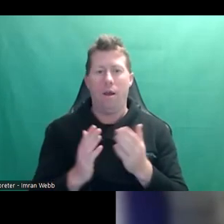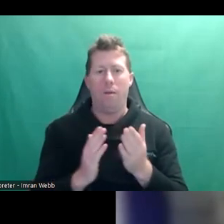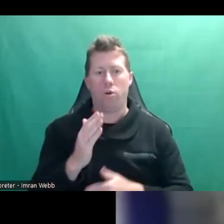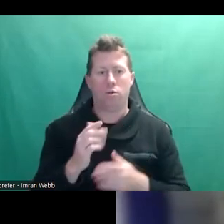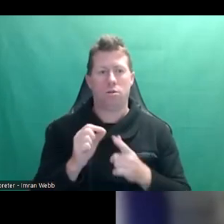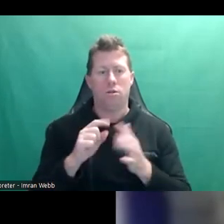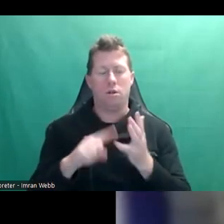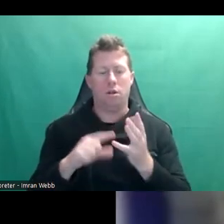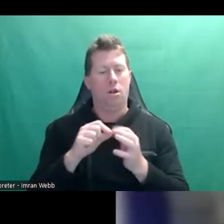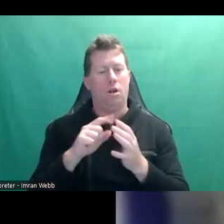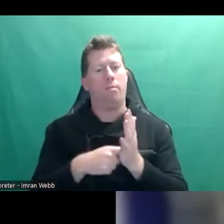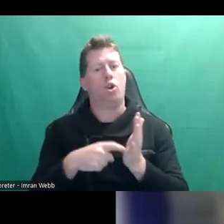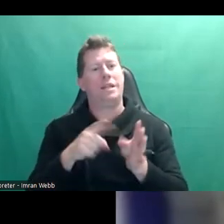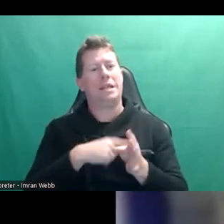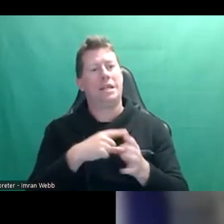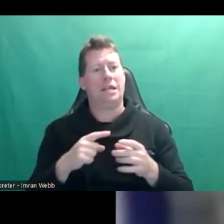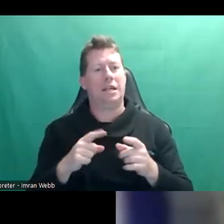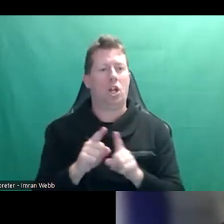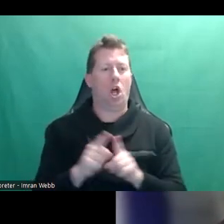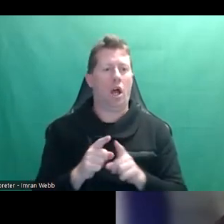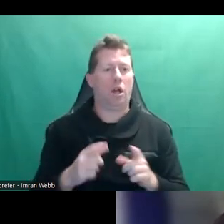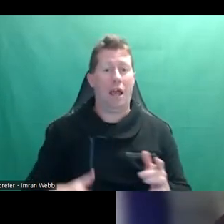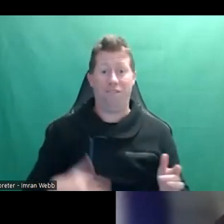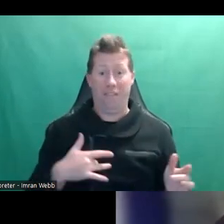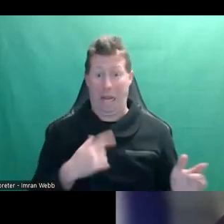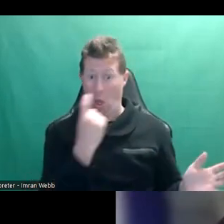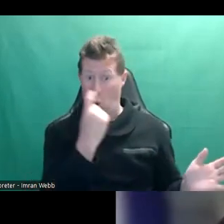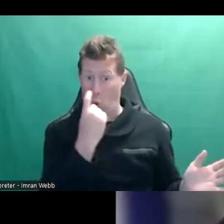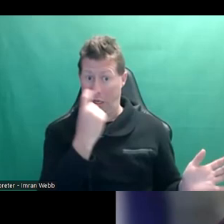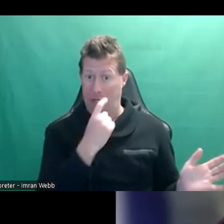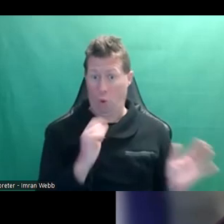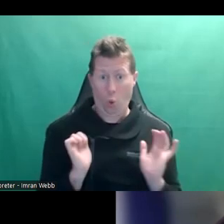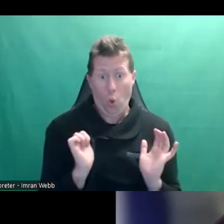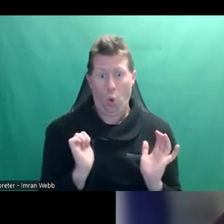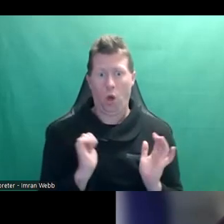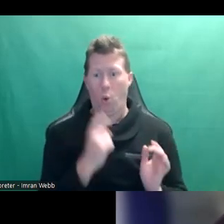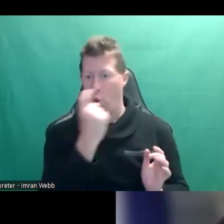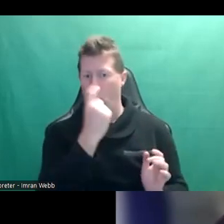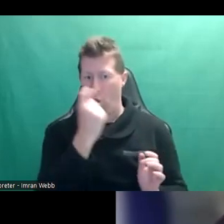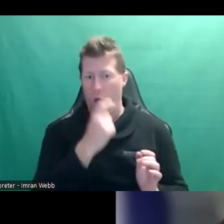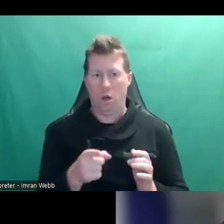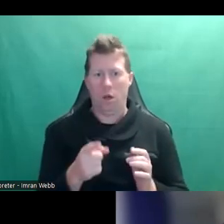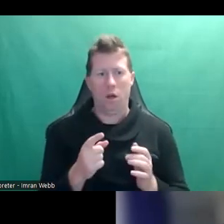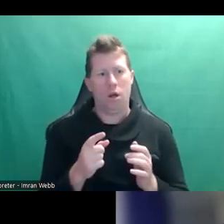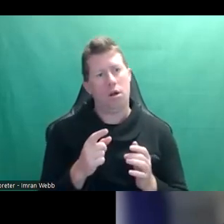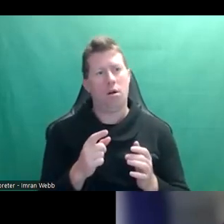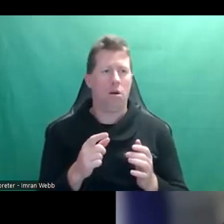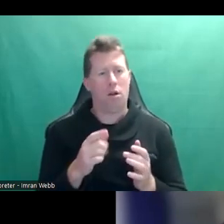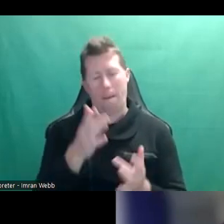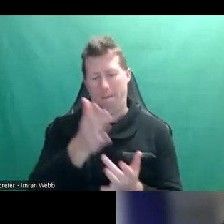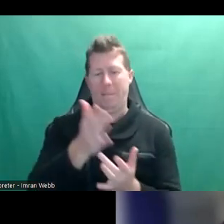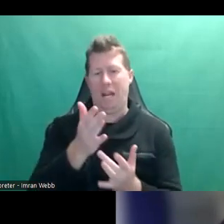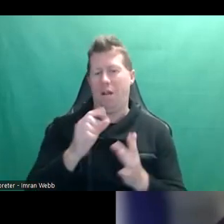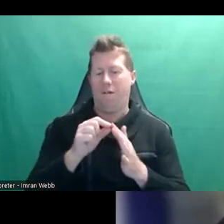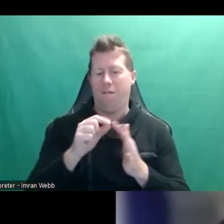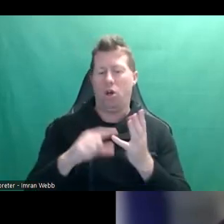puberty, I mean, all, you know, feeling horny starts to happen close to the middle of puberty for